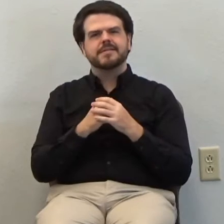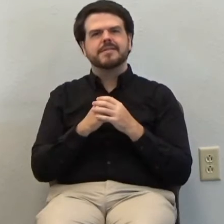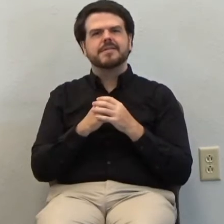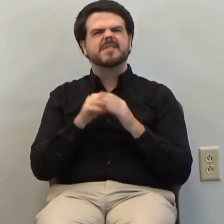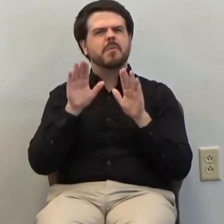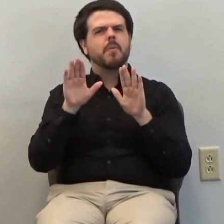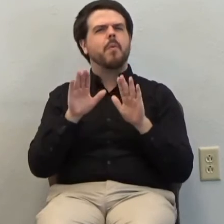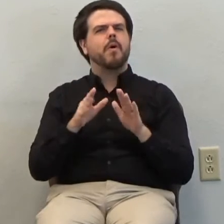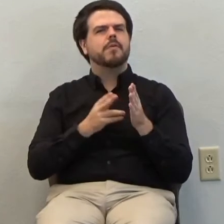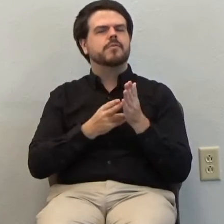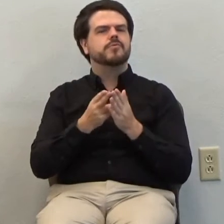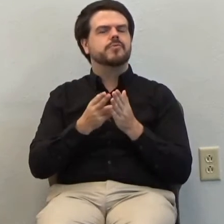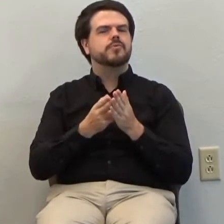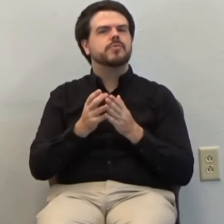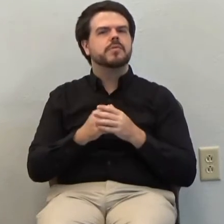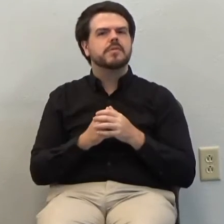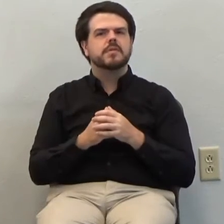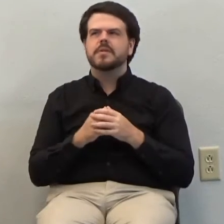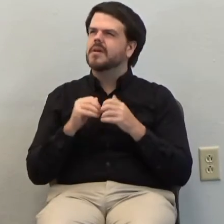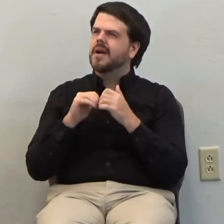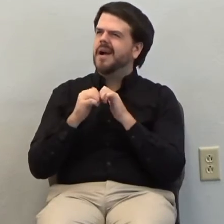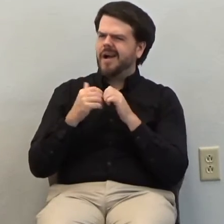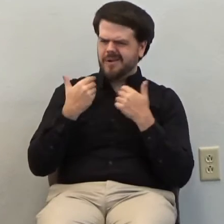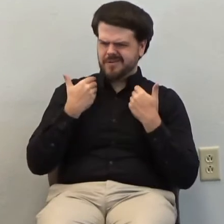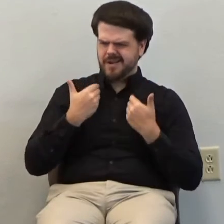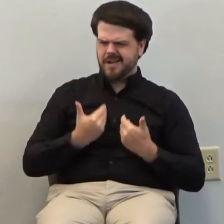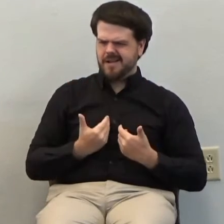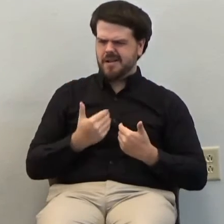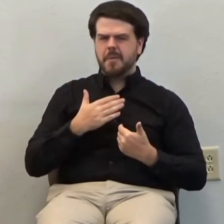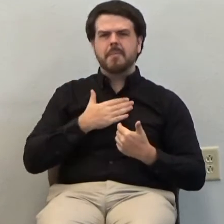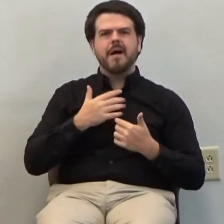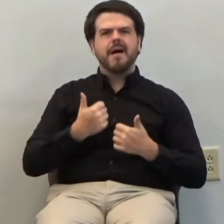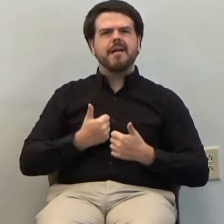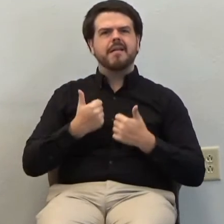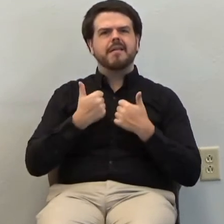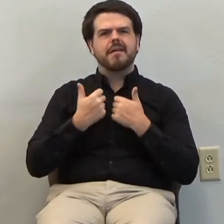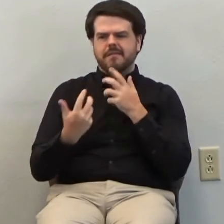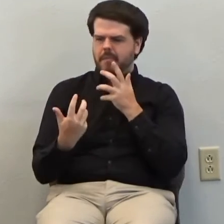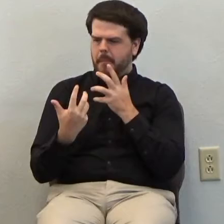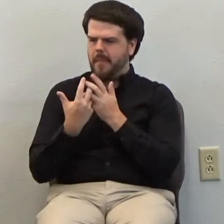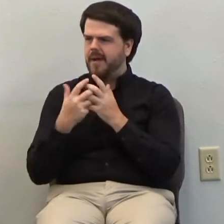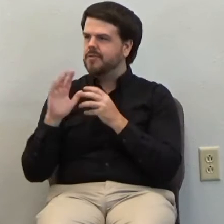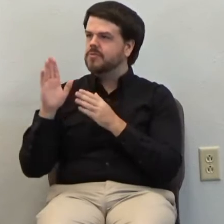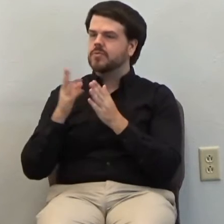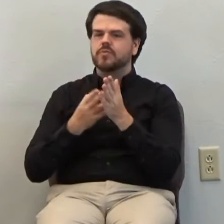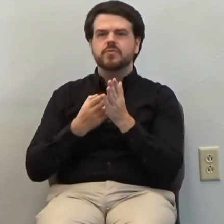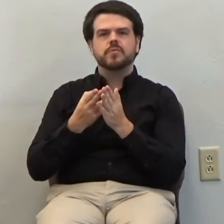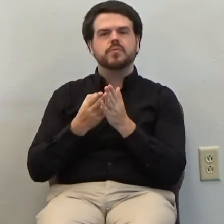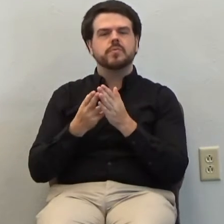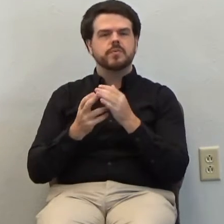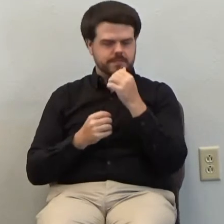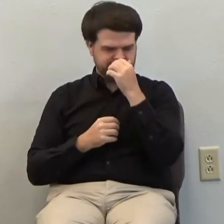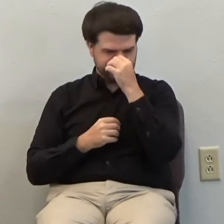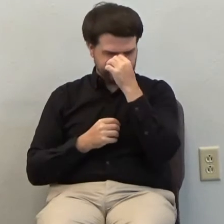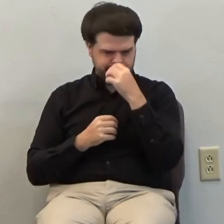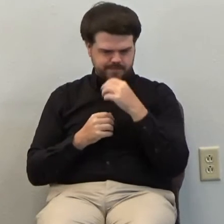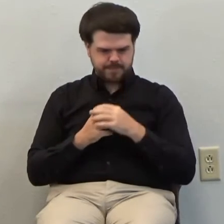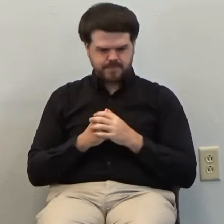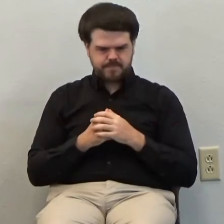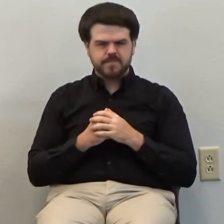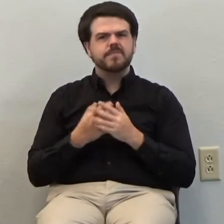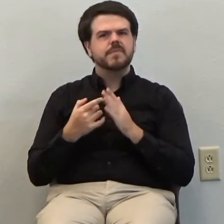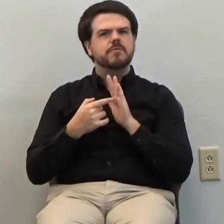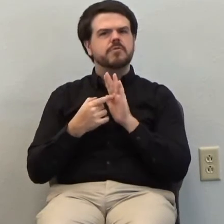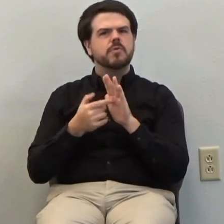truth. Lord, how can I conform my life to this truth that reveals Your great